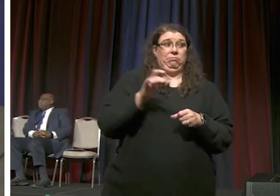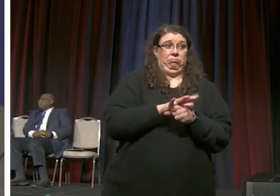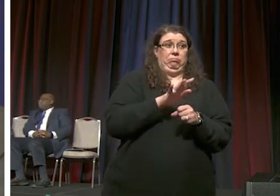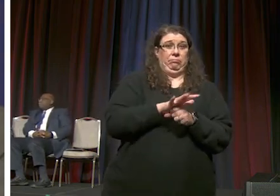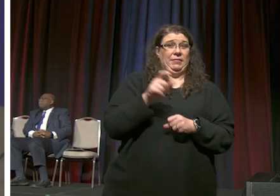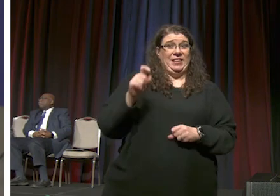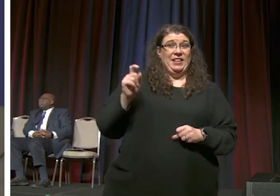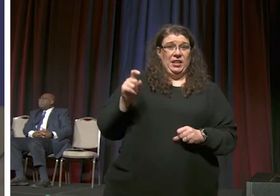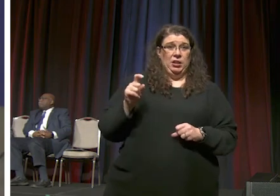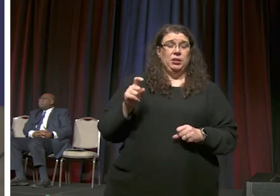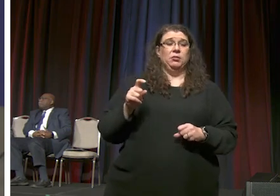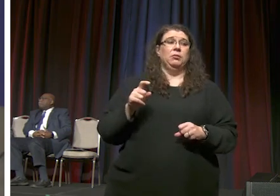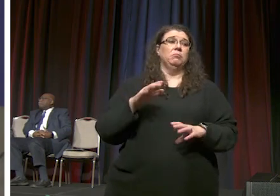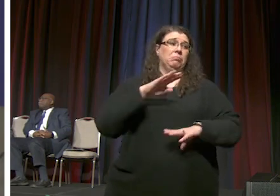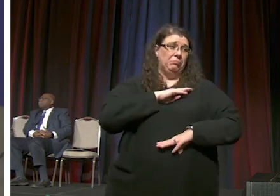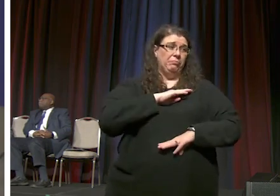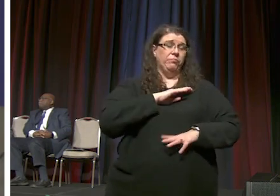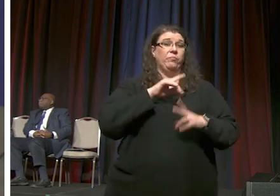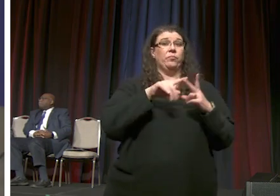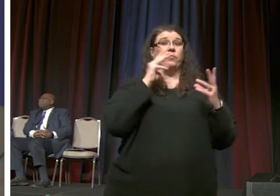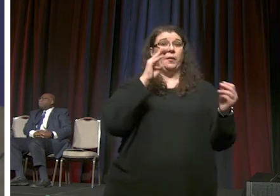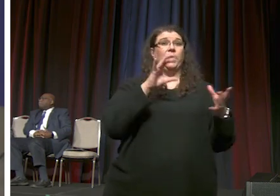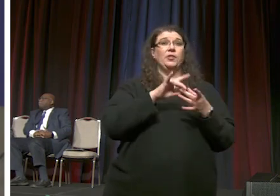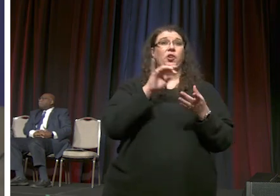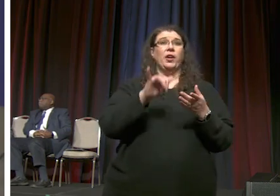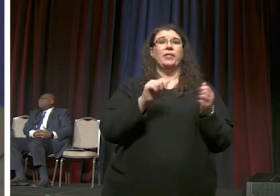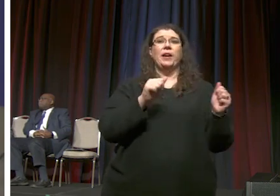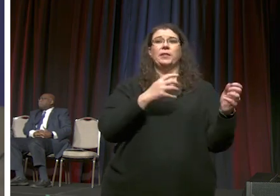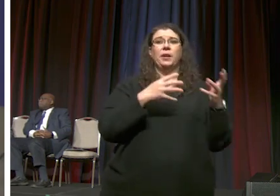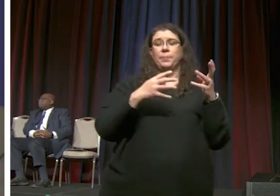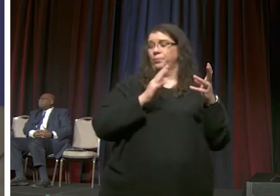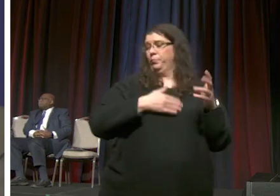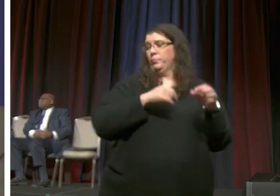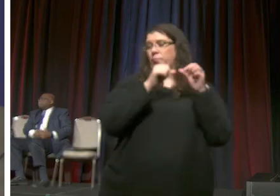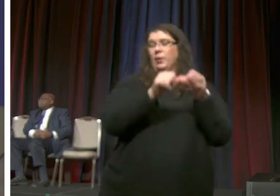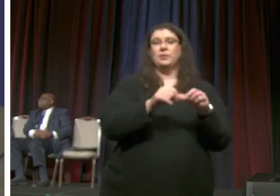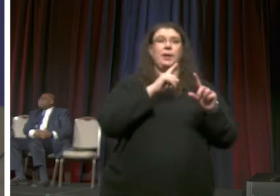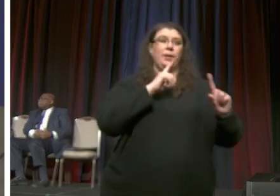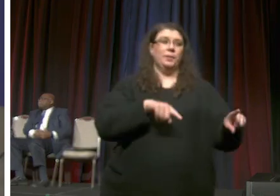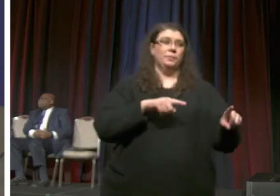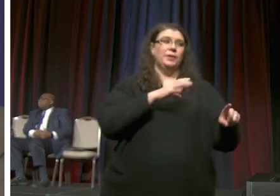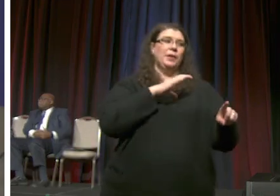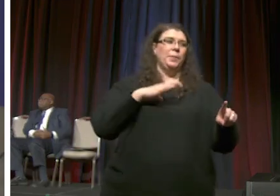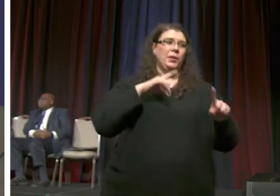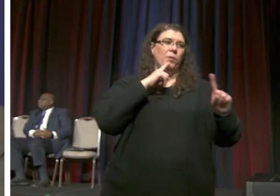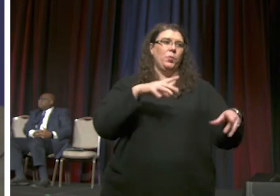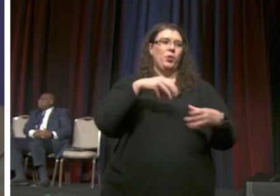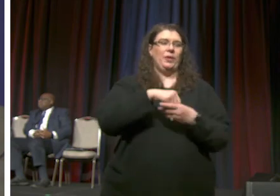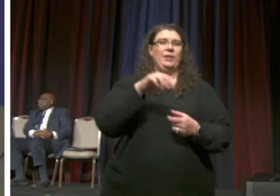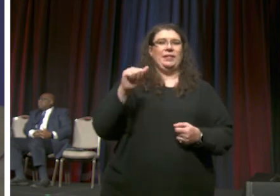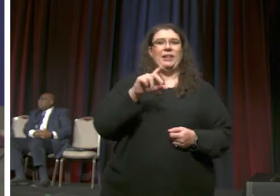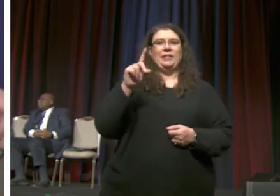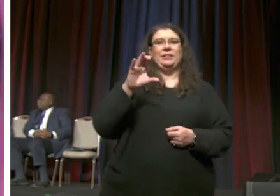and um information on that it can be found in our standing committee report in your adca